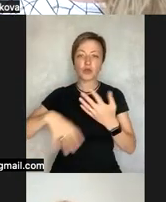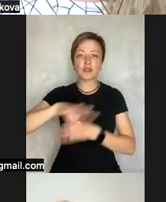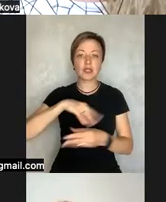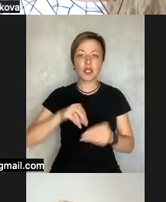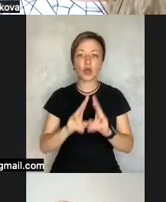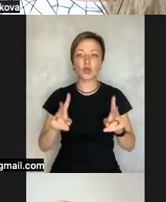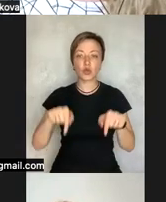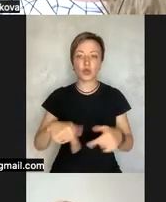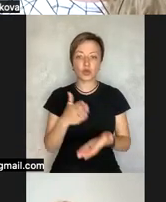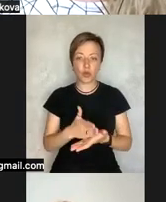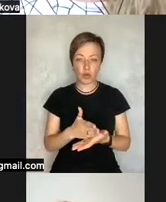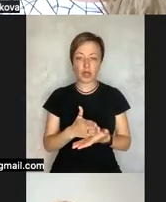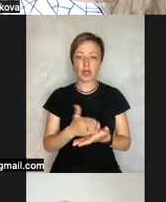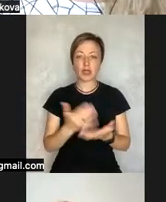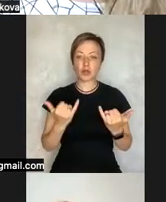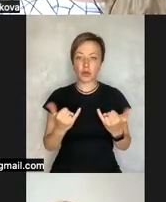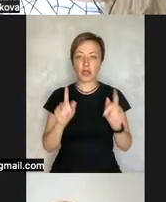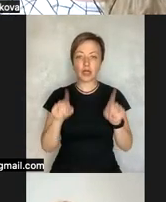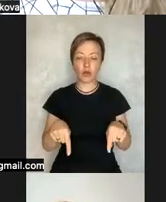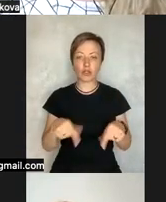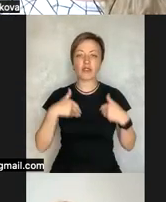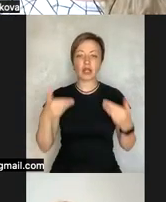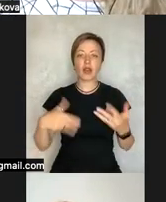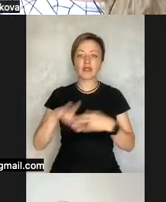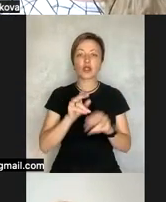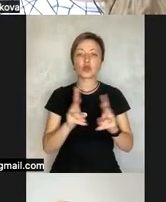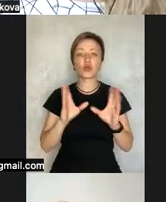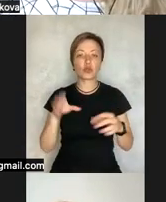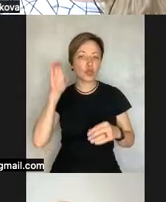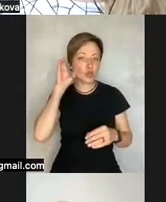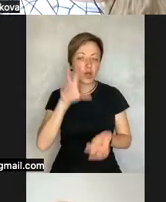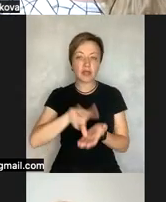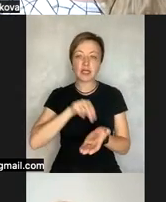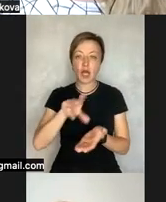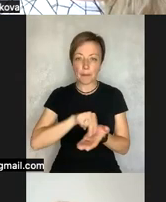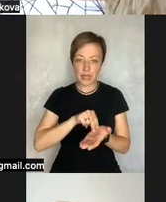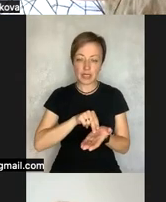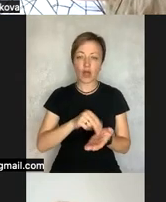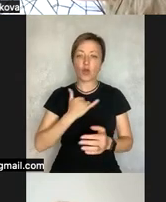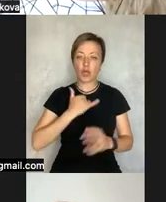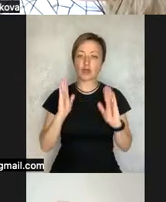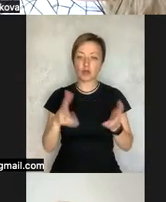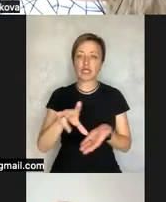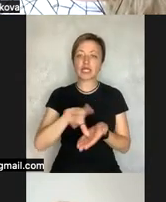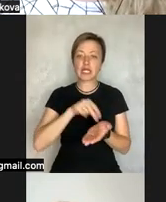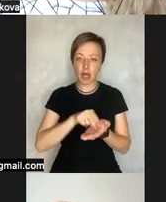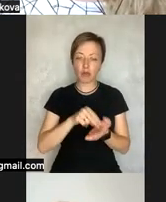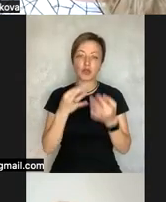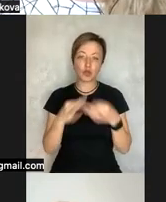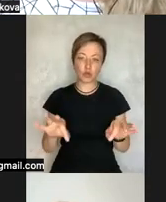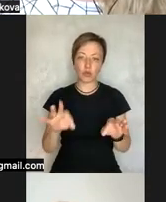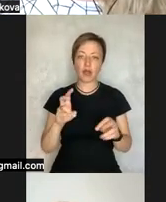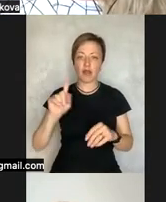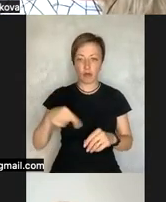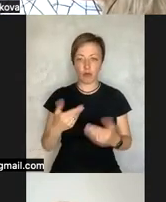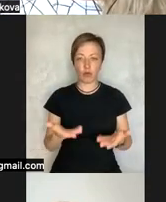glory to ukraine i am extremely happy to see all of the participants and i would like to welcome everyone who will